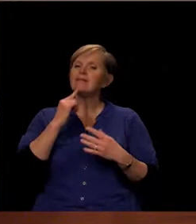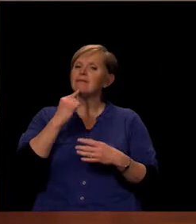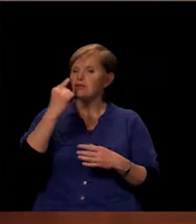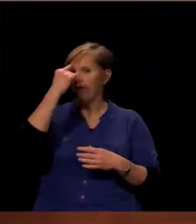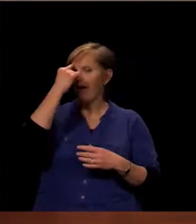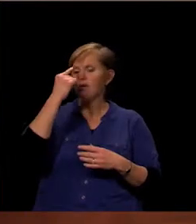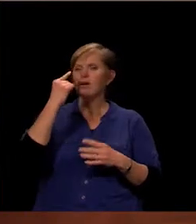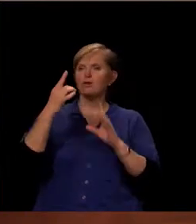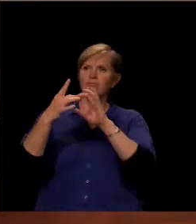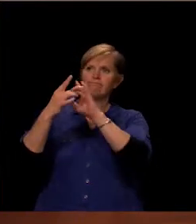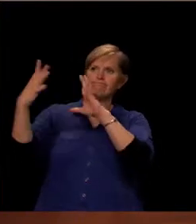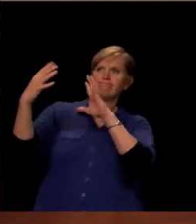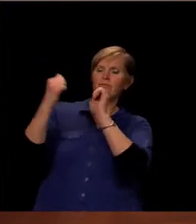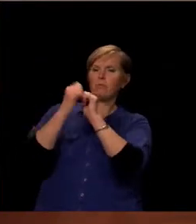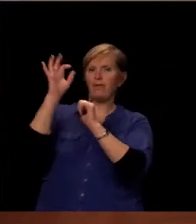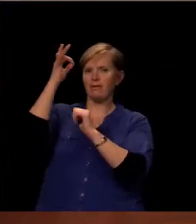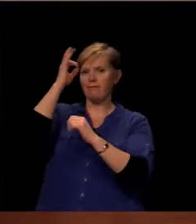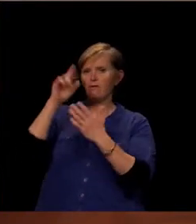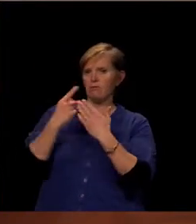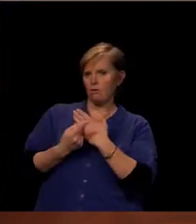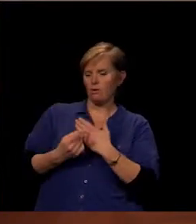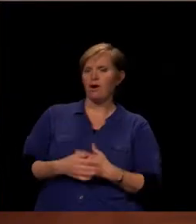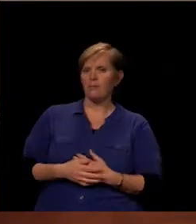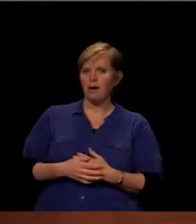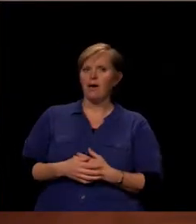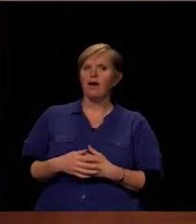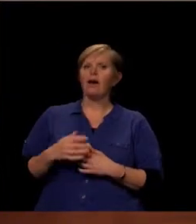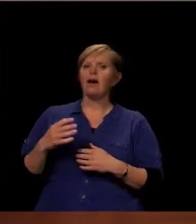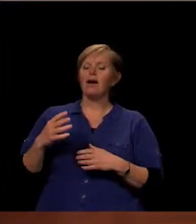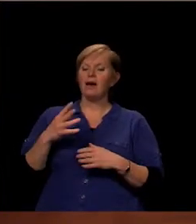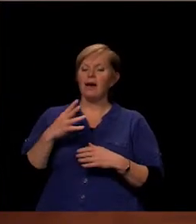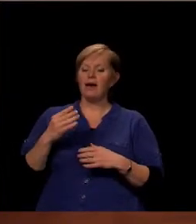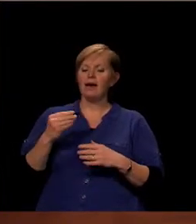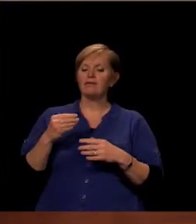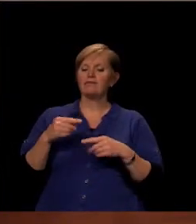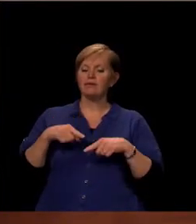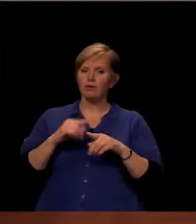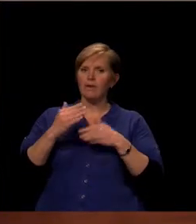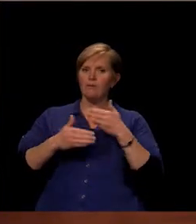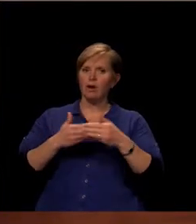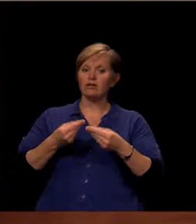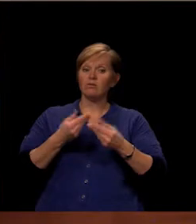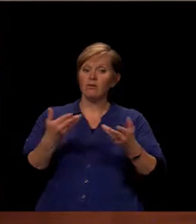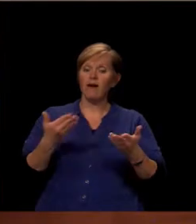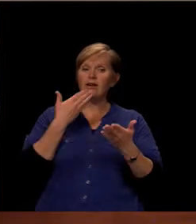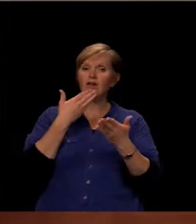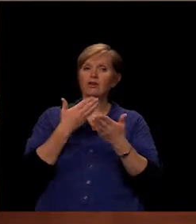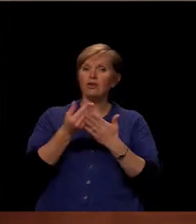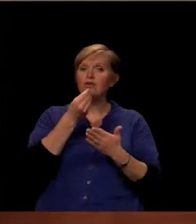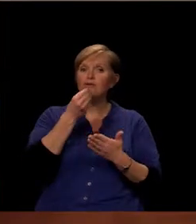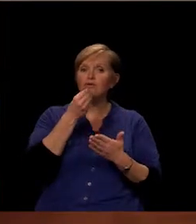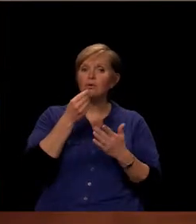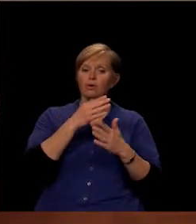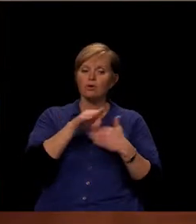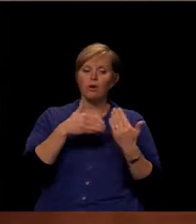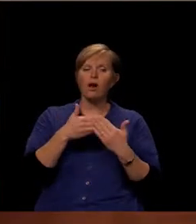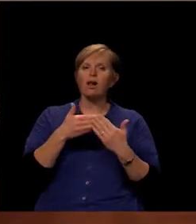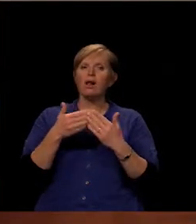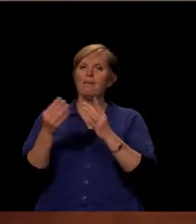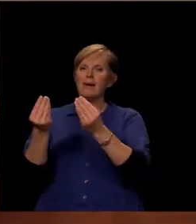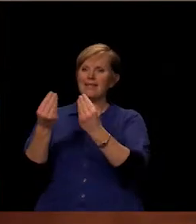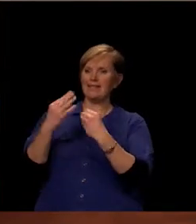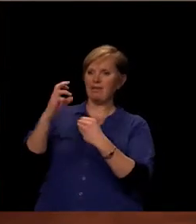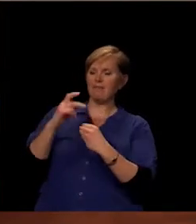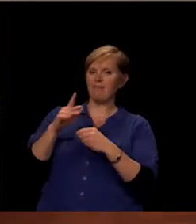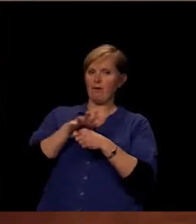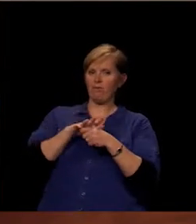to cutting ties with this federal program. In the process of providing good food to all students, also restoring local control. This is